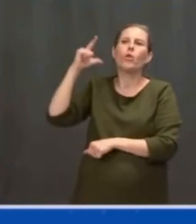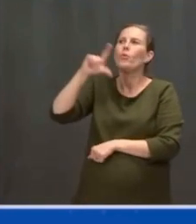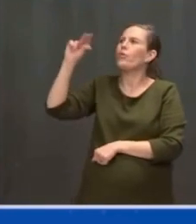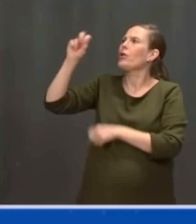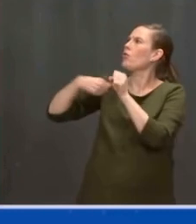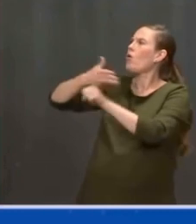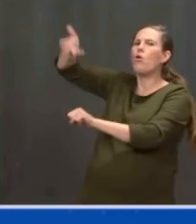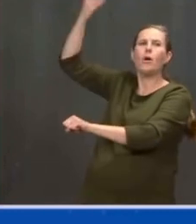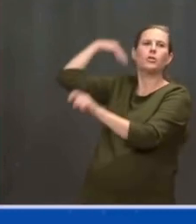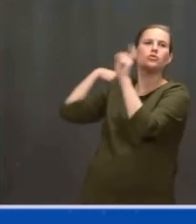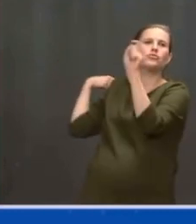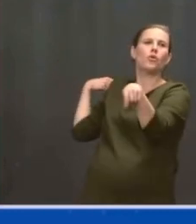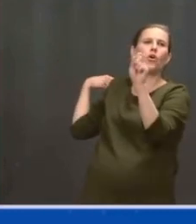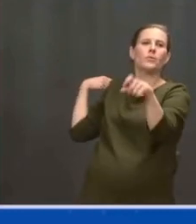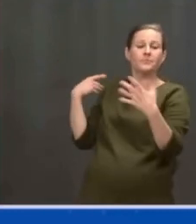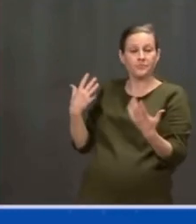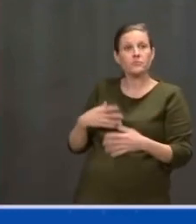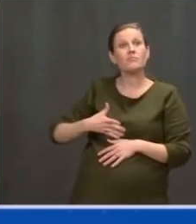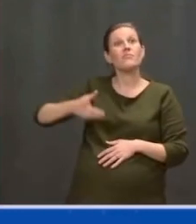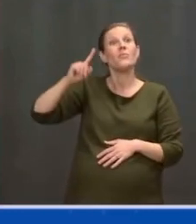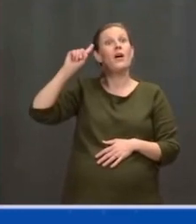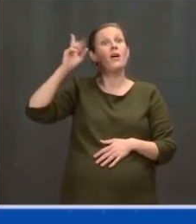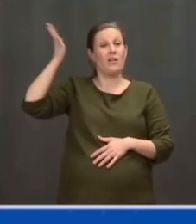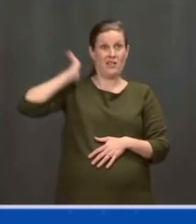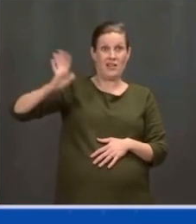on research and development.